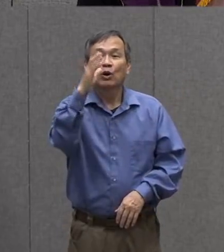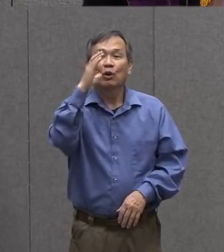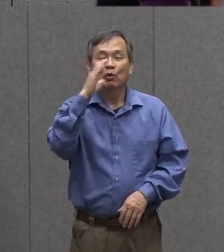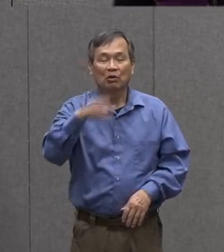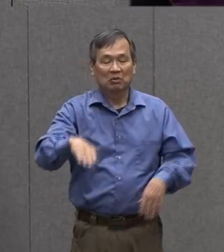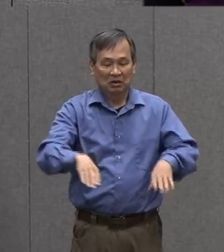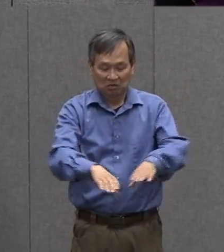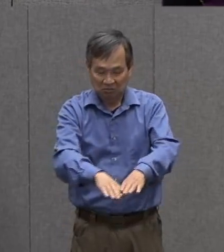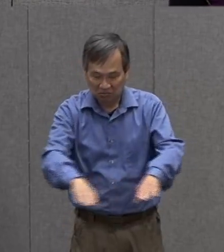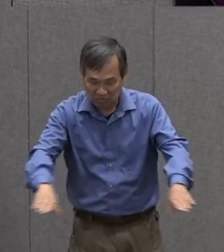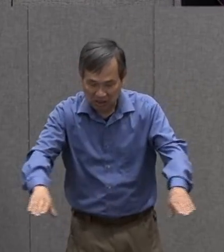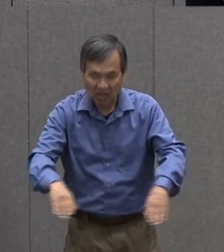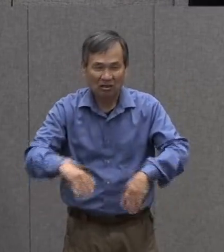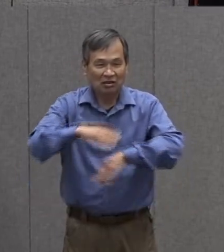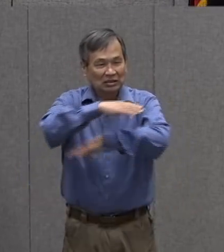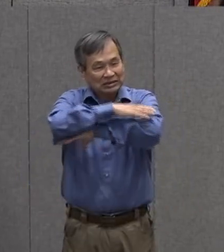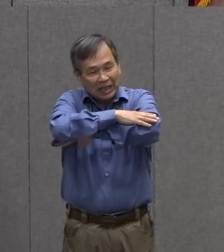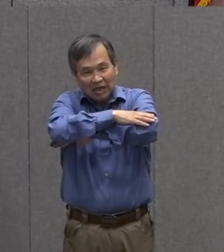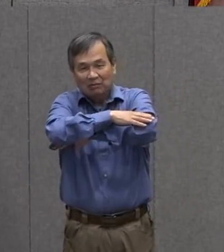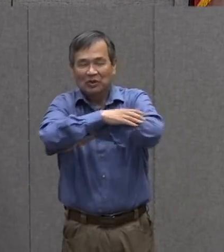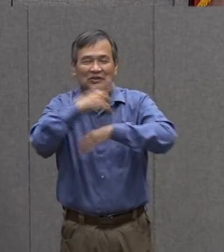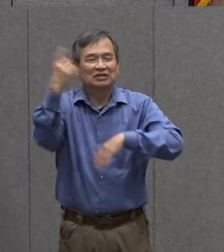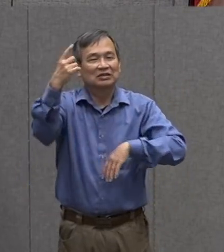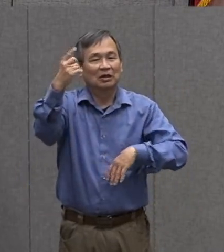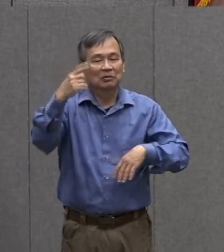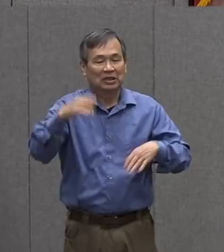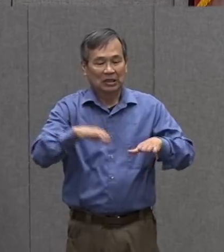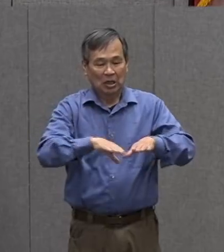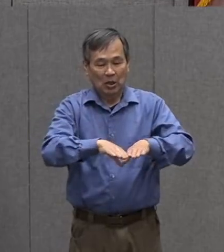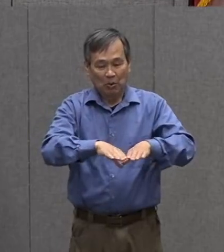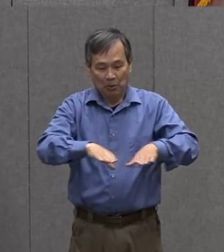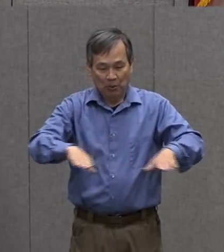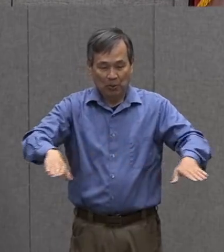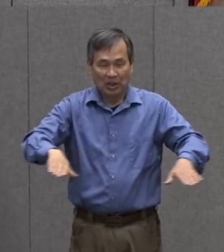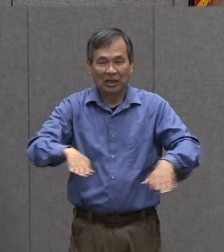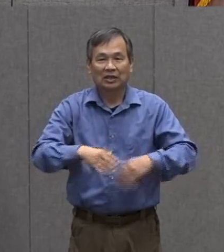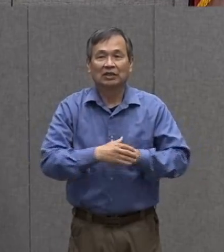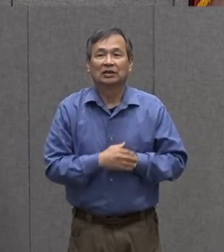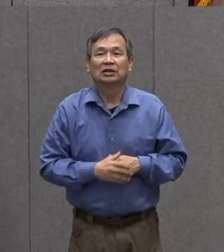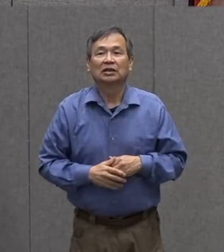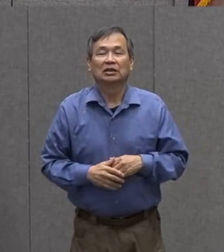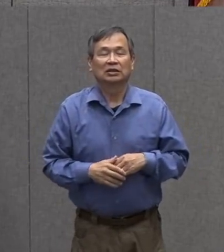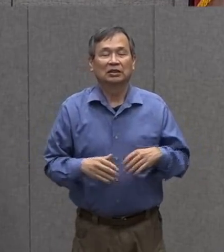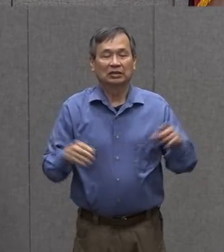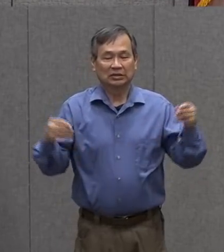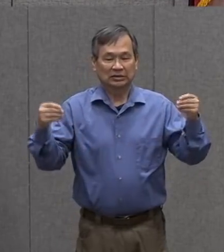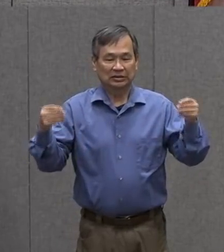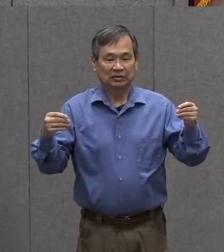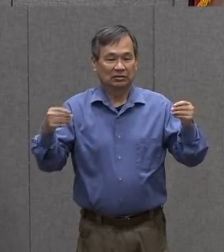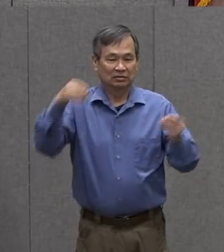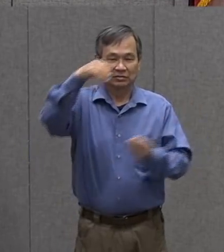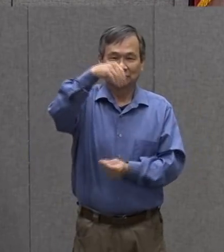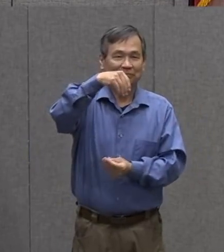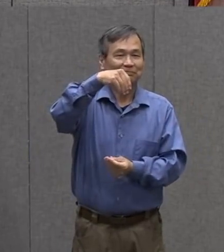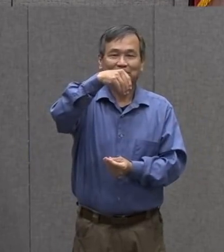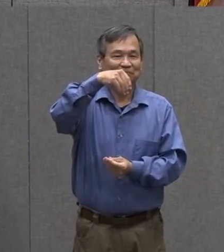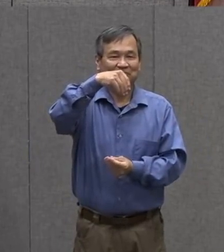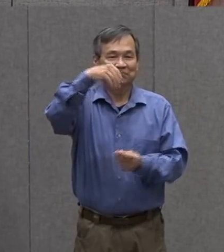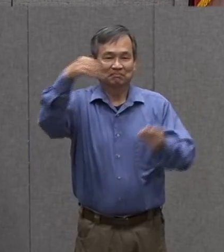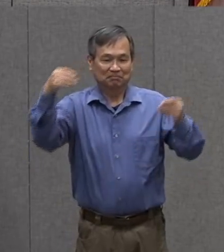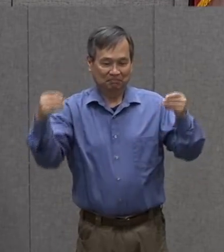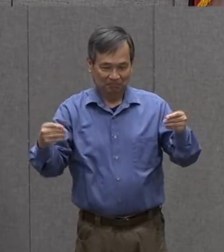on the floor we want to lay it down wide ways we call this landscape orientation